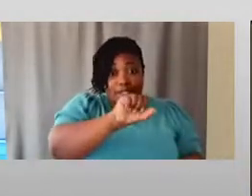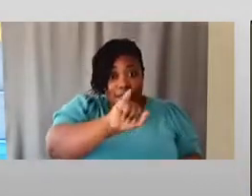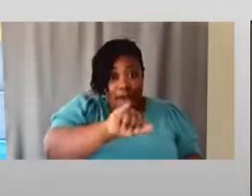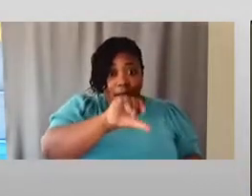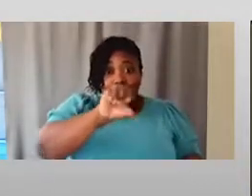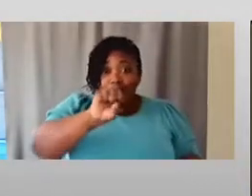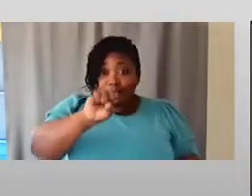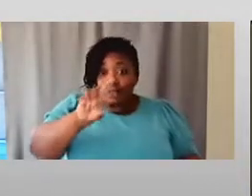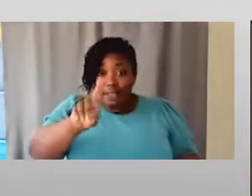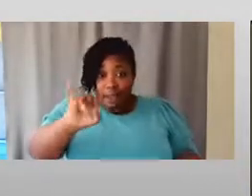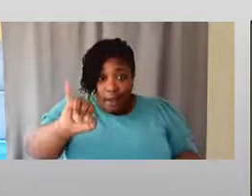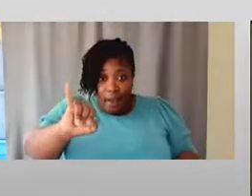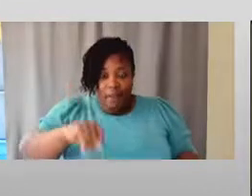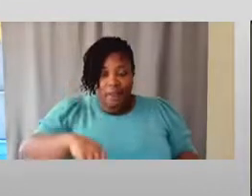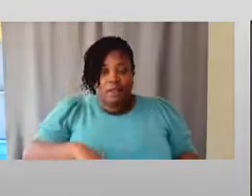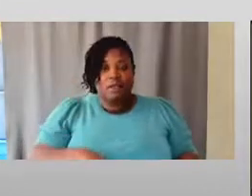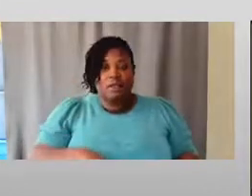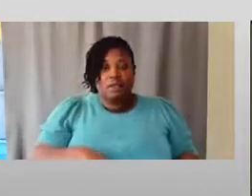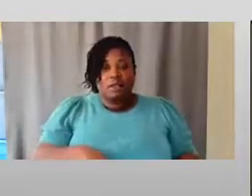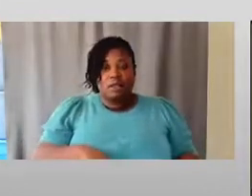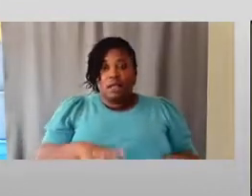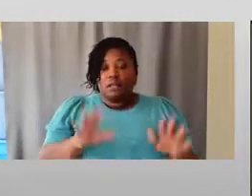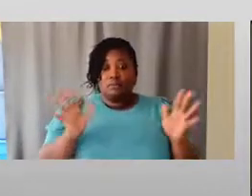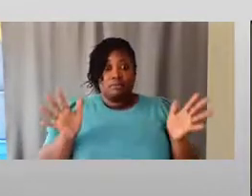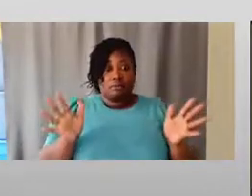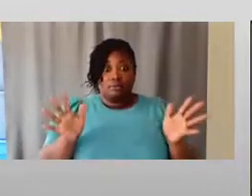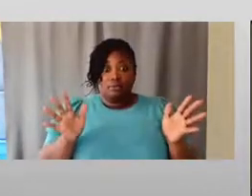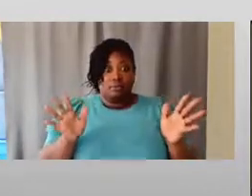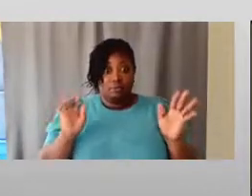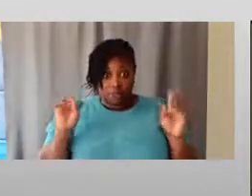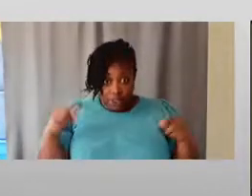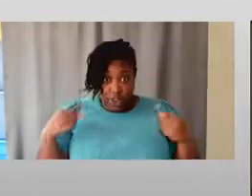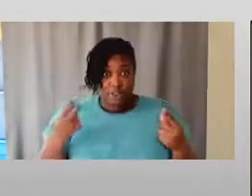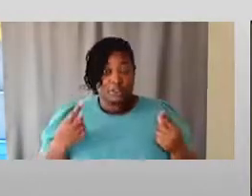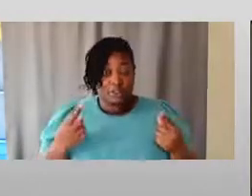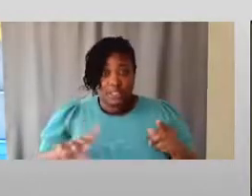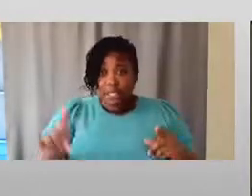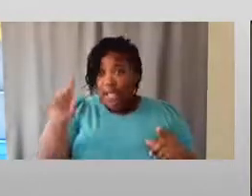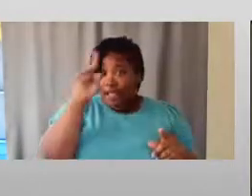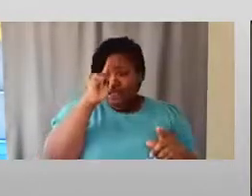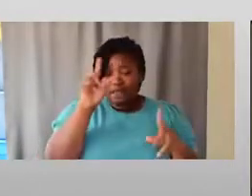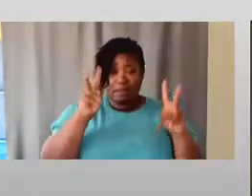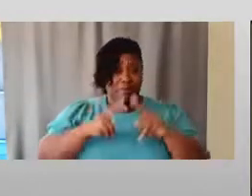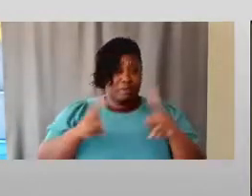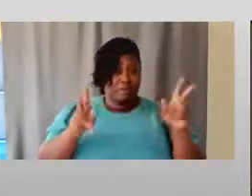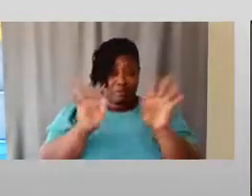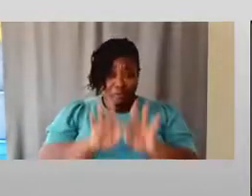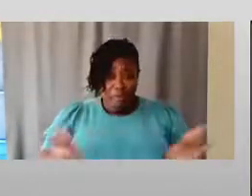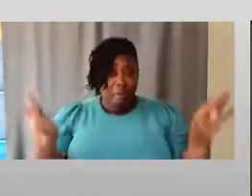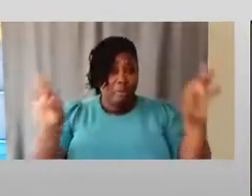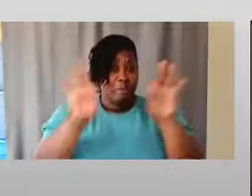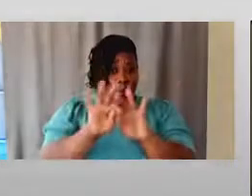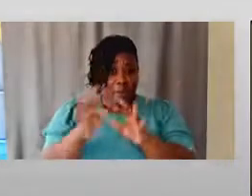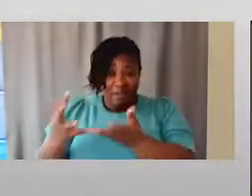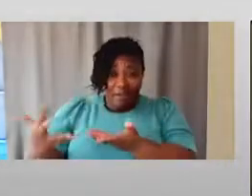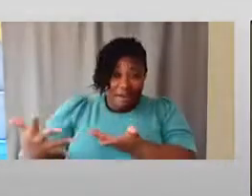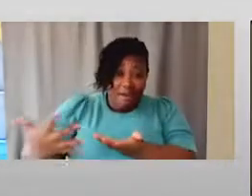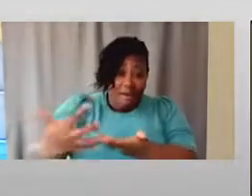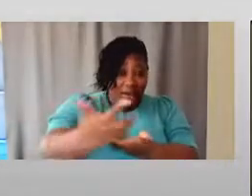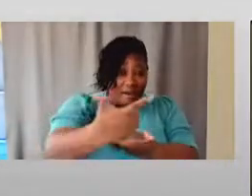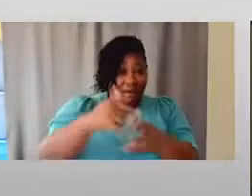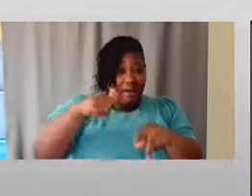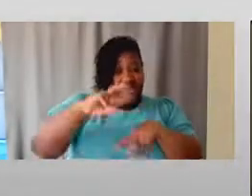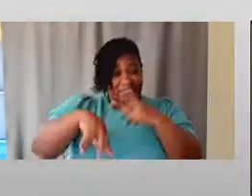who are disabled. And I think it would be very important to continue to collect data of this kind,